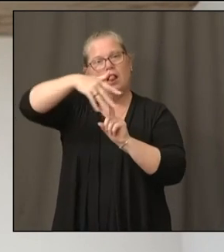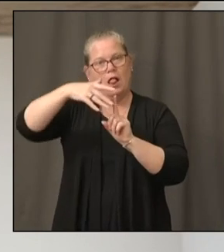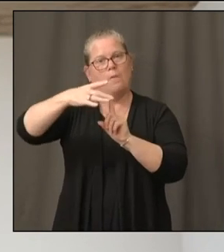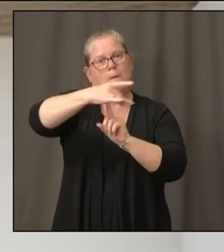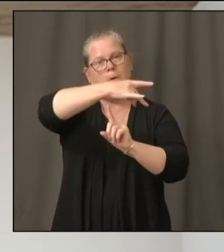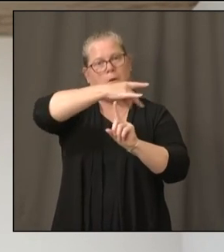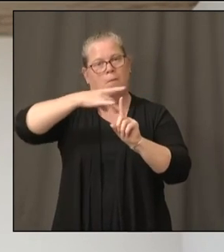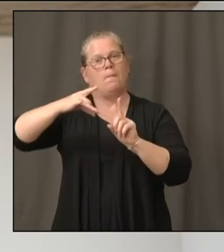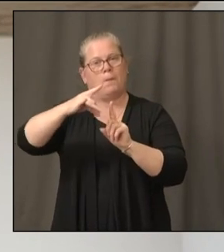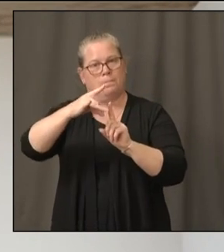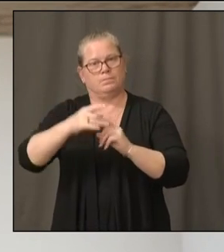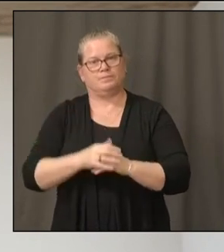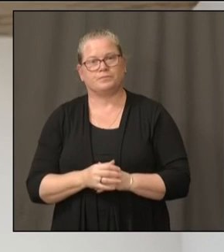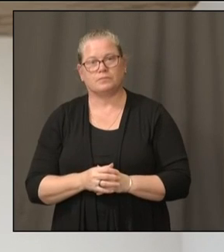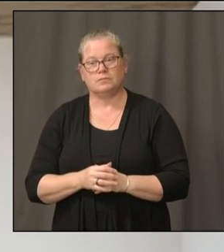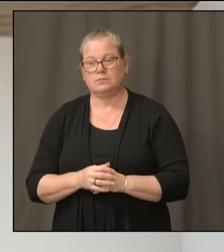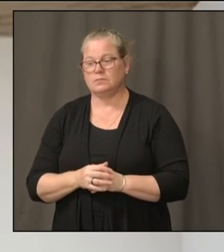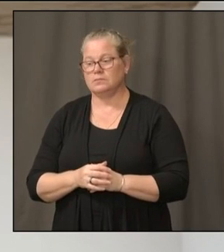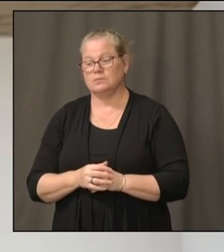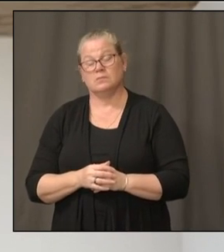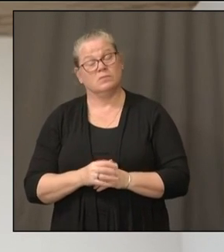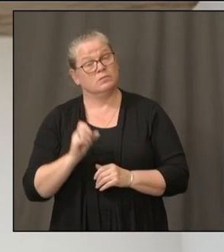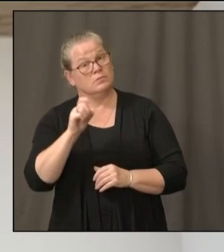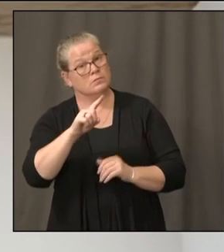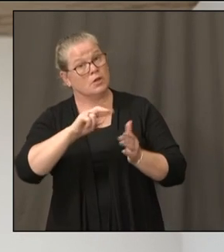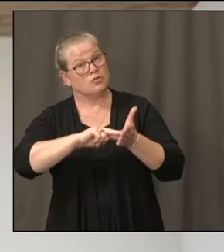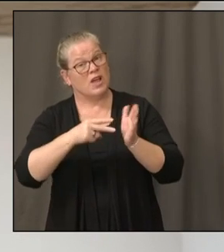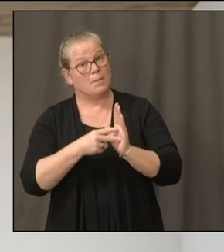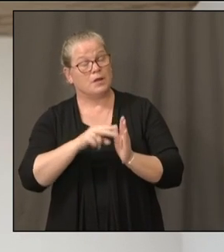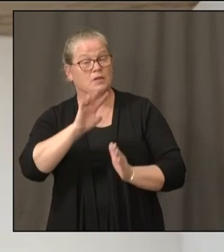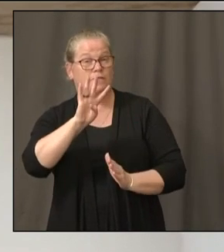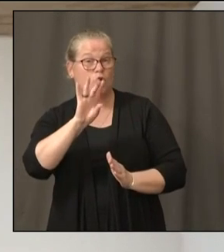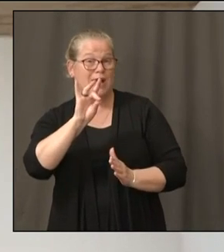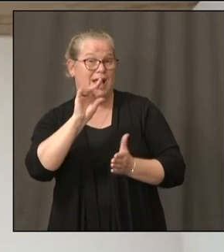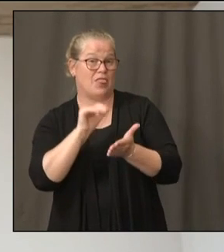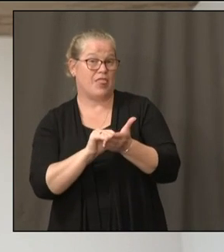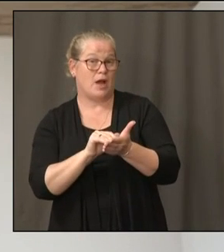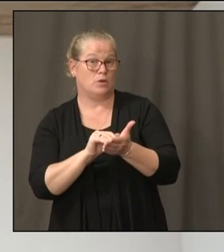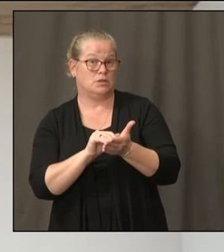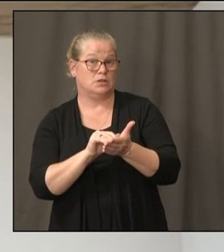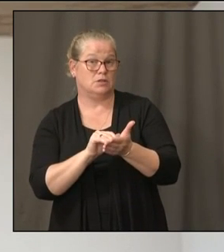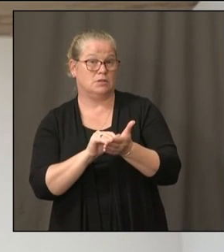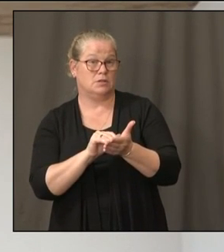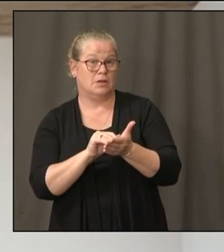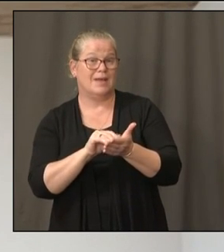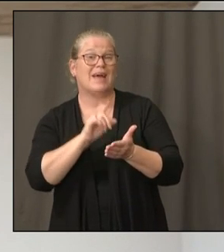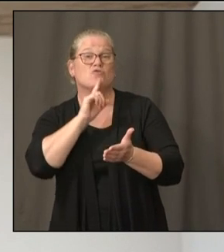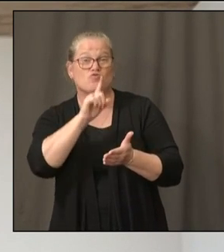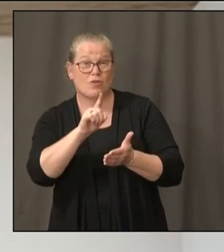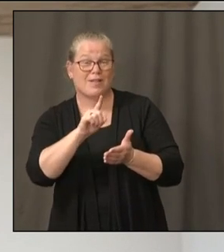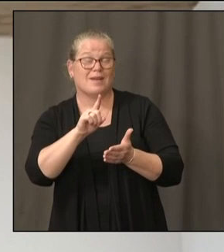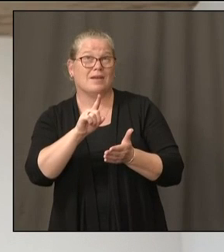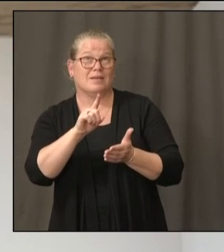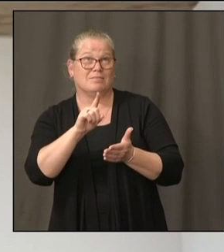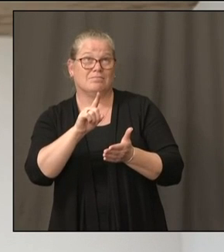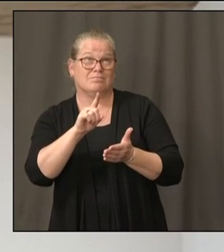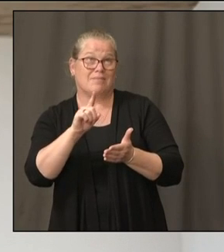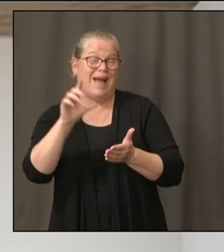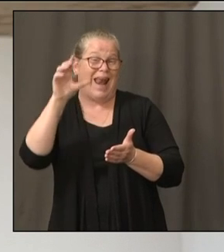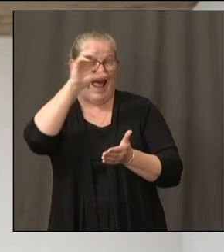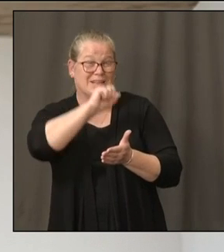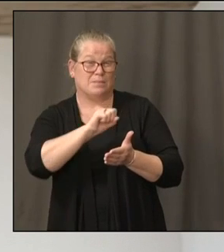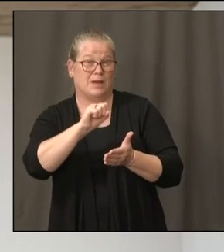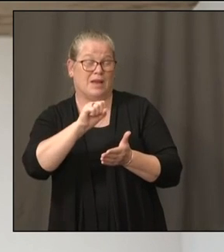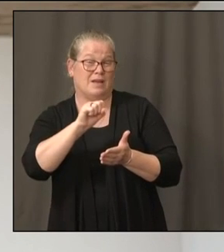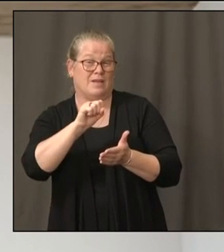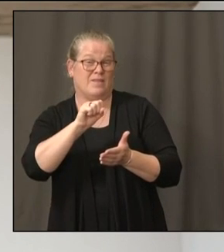So 48,000 is an estimated 480,000, which is one out of every five, six people